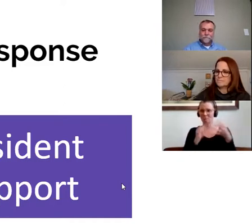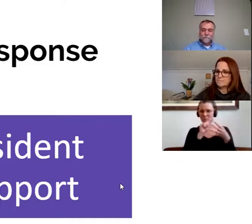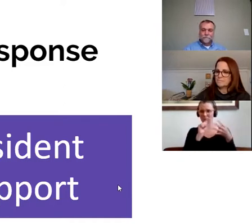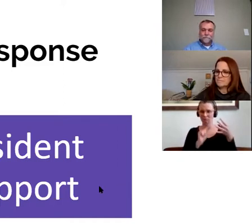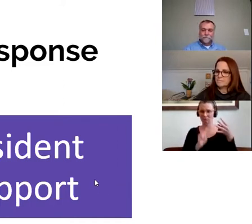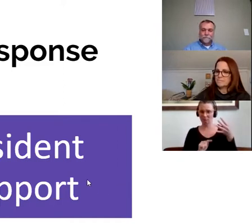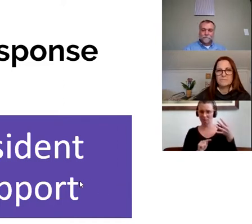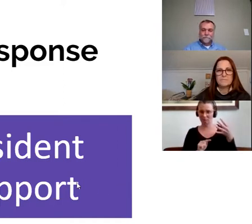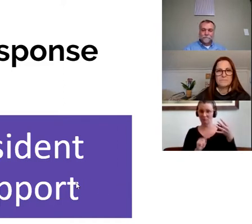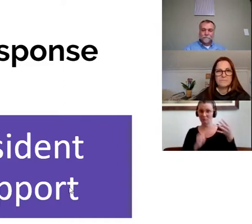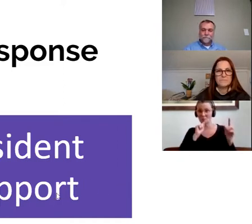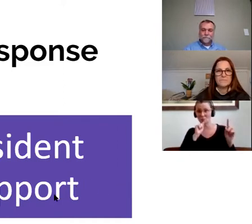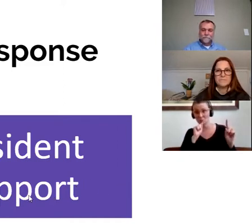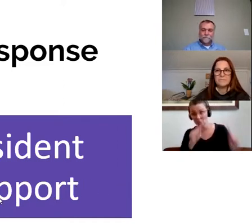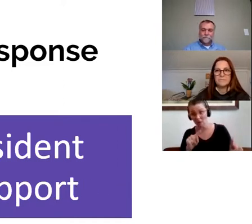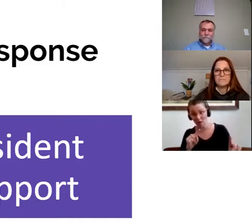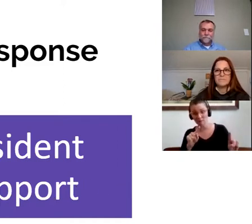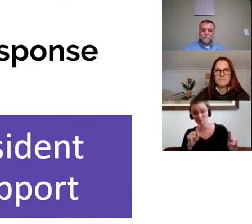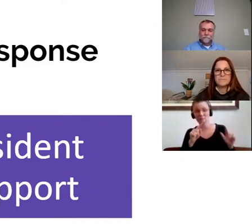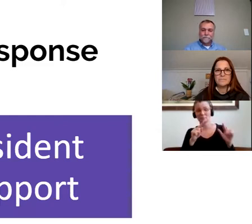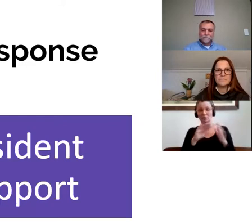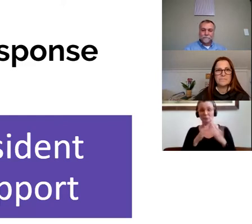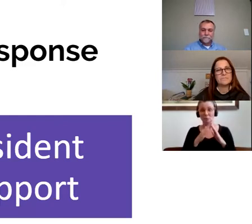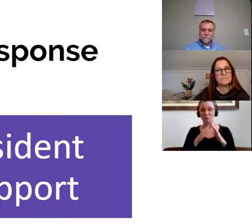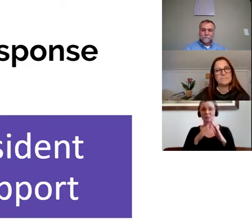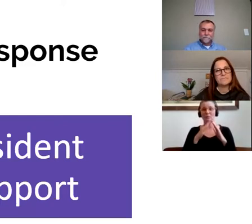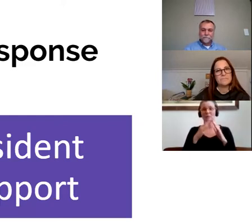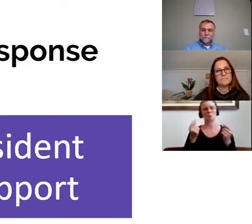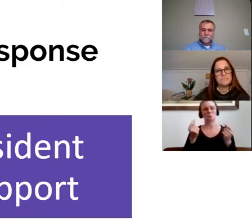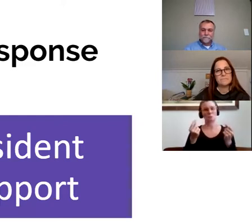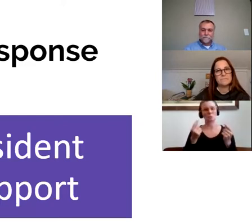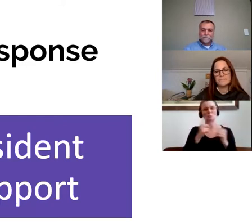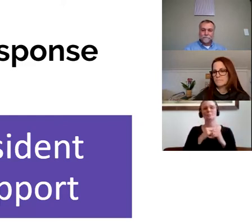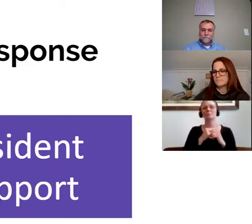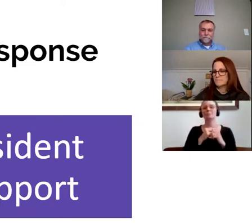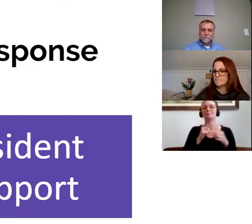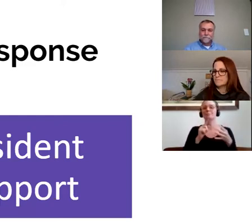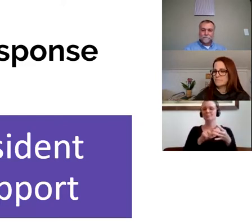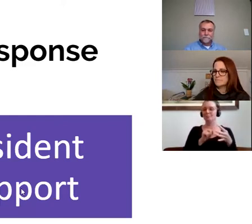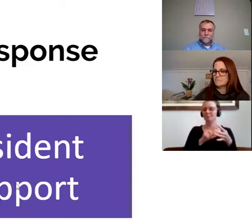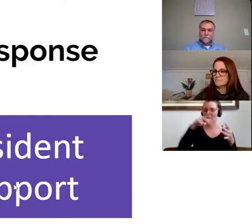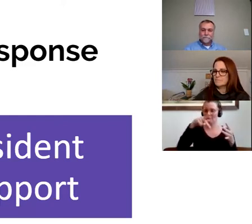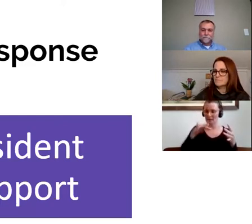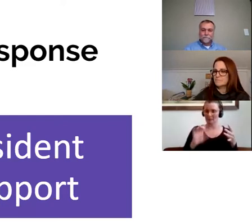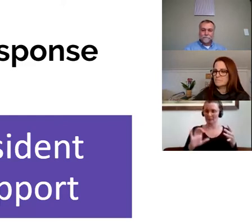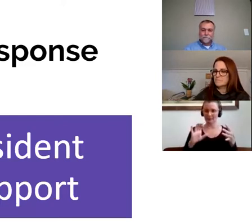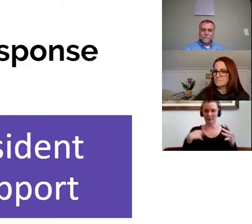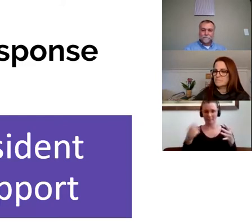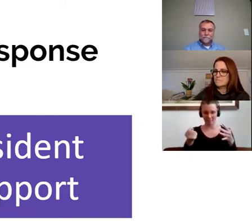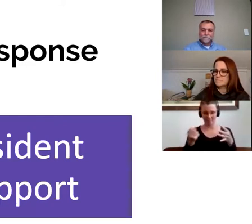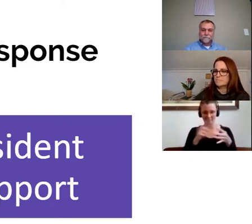and how should we respond as a community. Around public health, obviously. How do we support our residents?